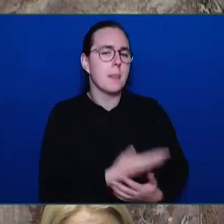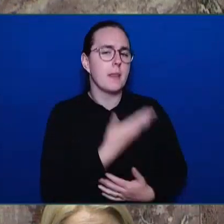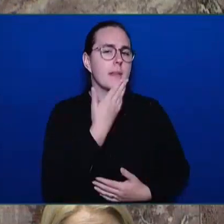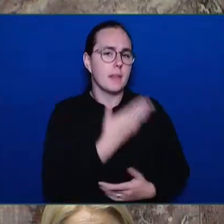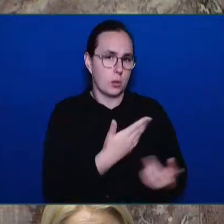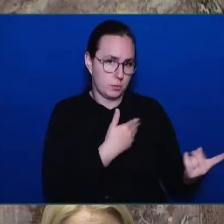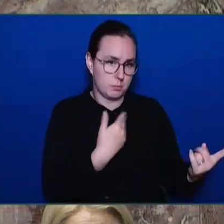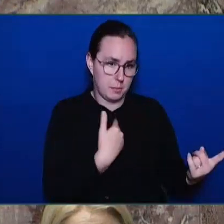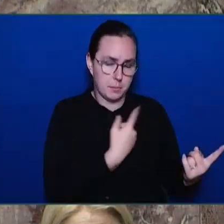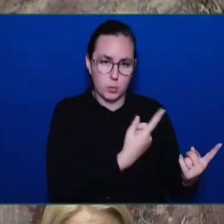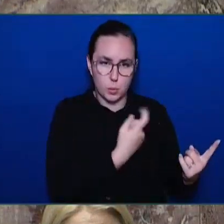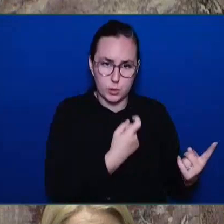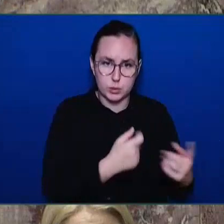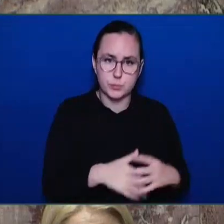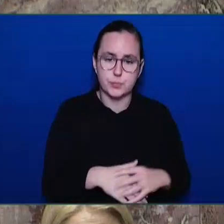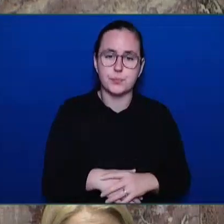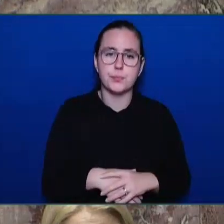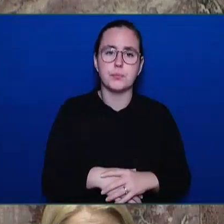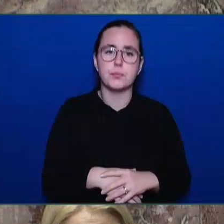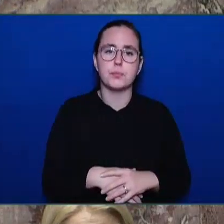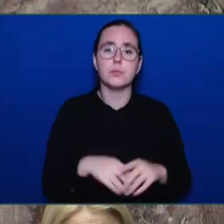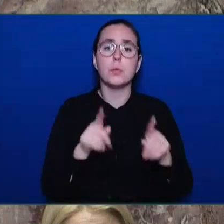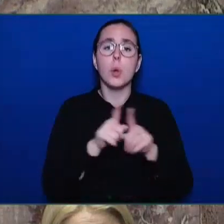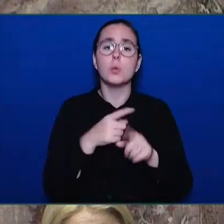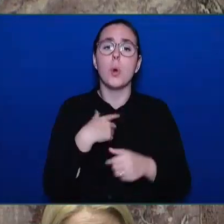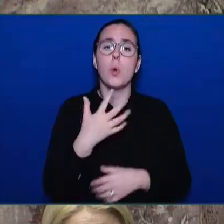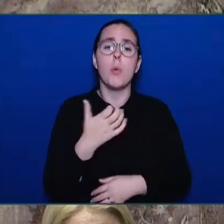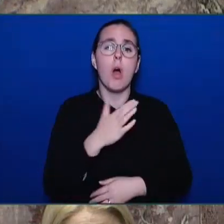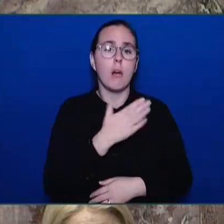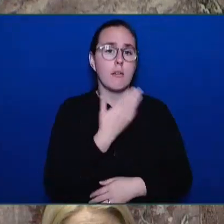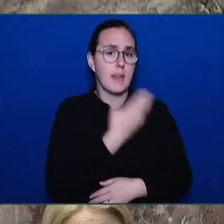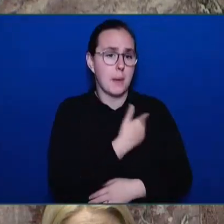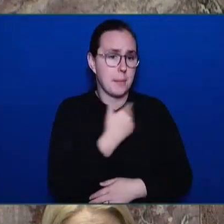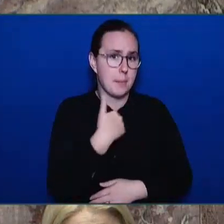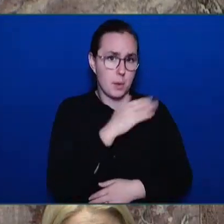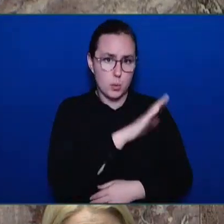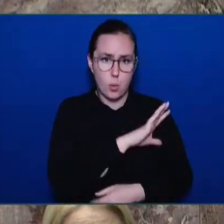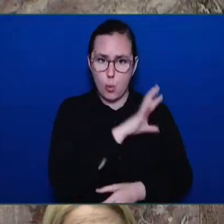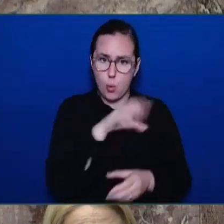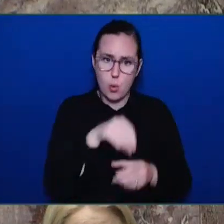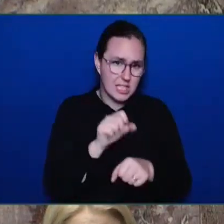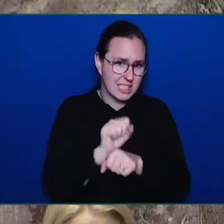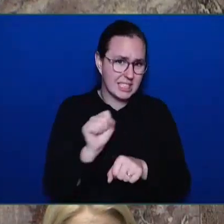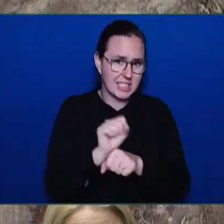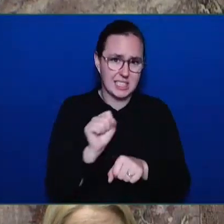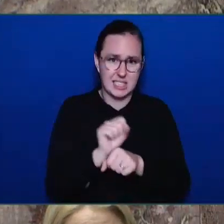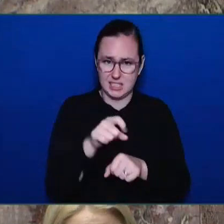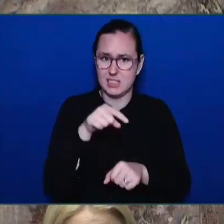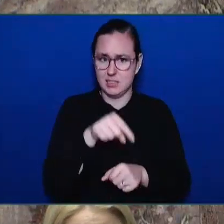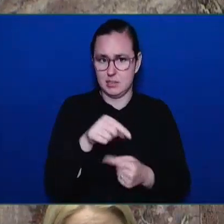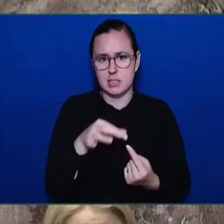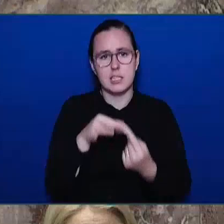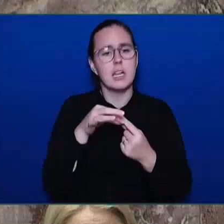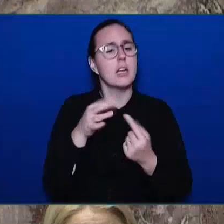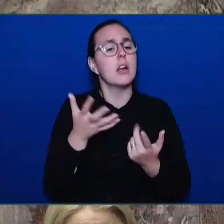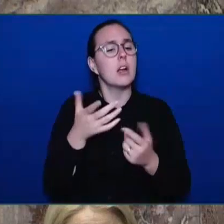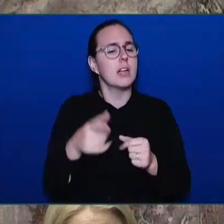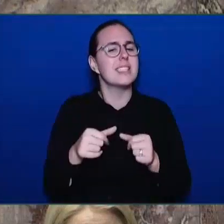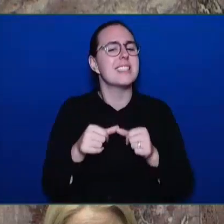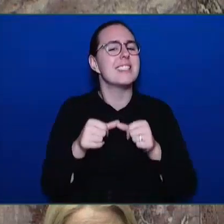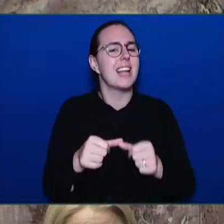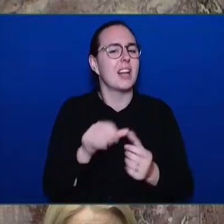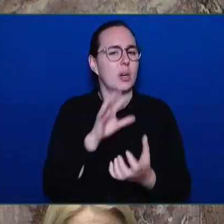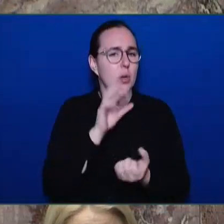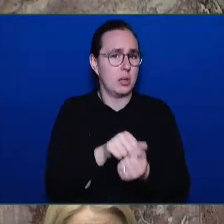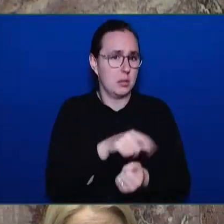for her work on the Select Standing Committee. I think that was an important example of what British Columbians expect from all of us